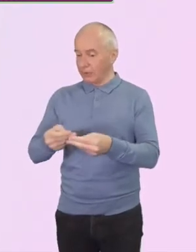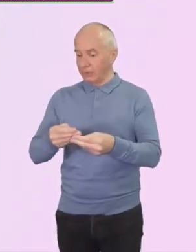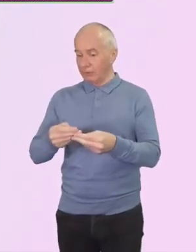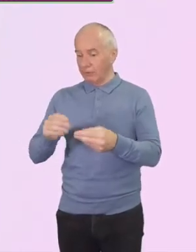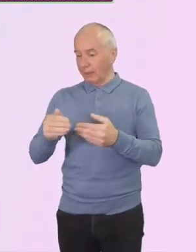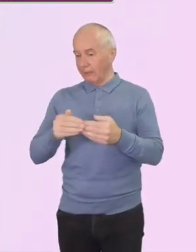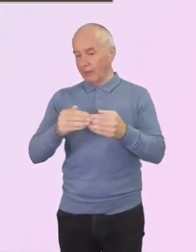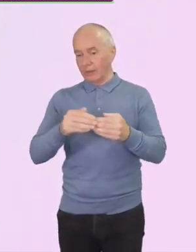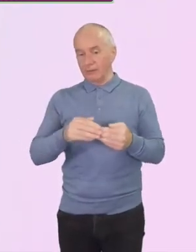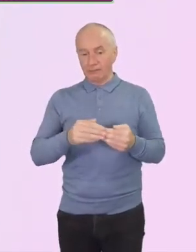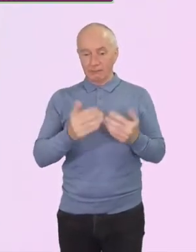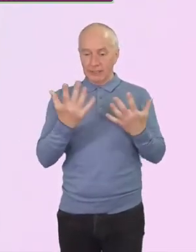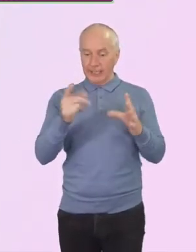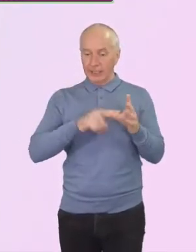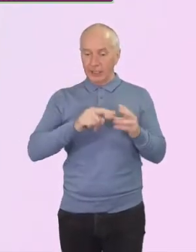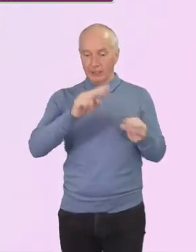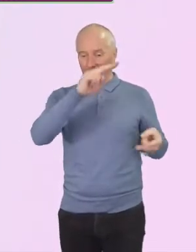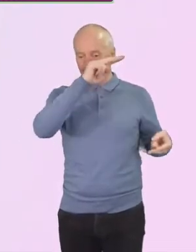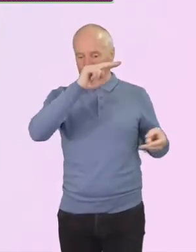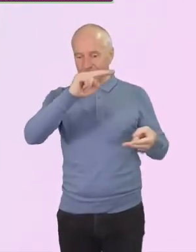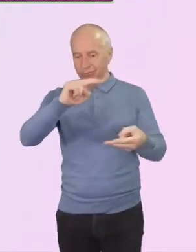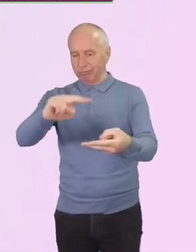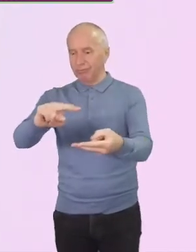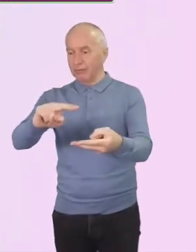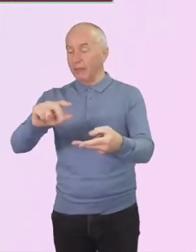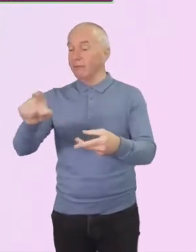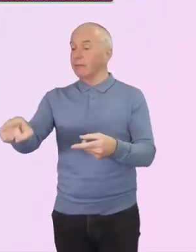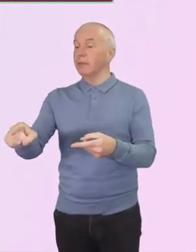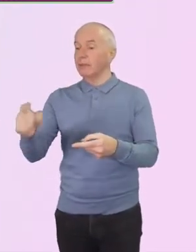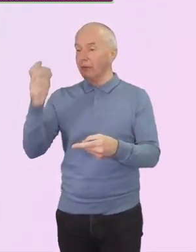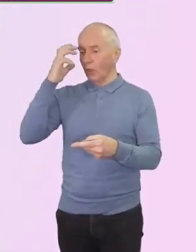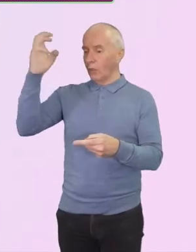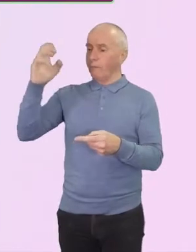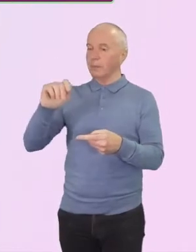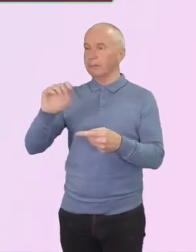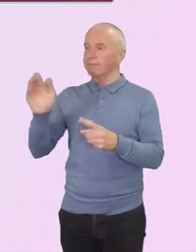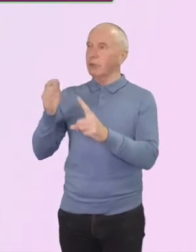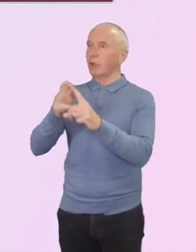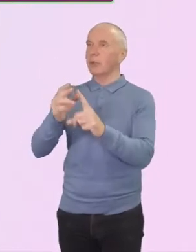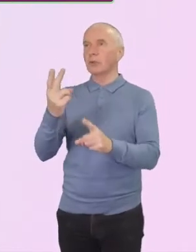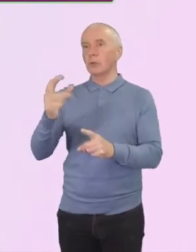average inflation is at the government target of 2% per annum.